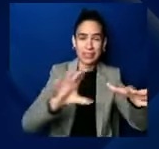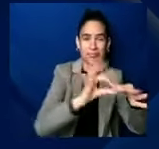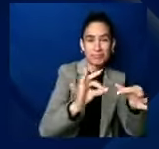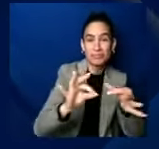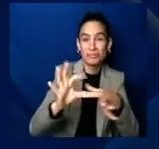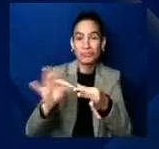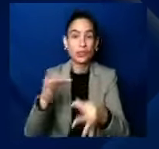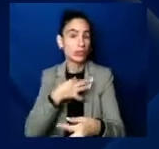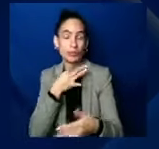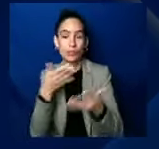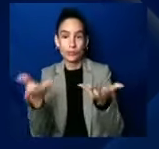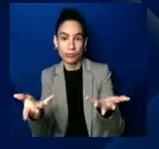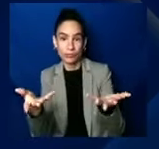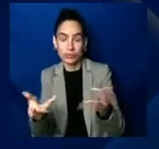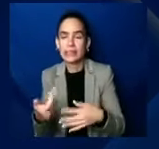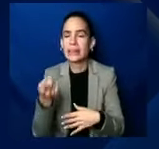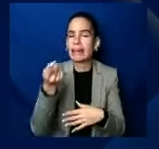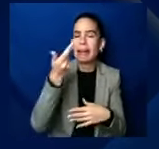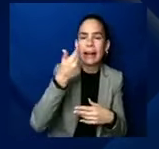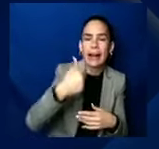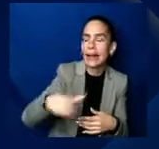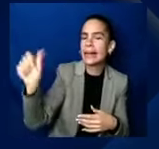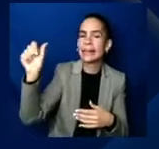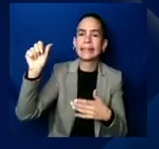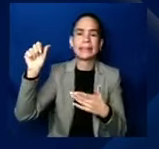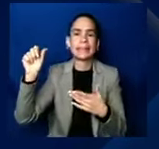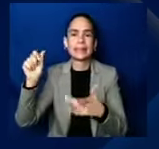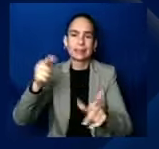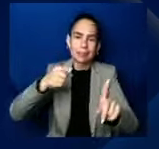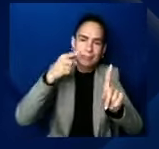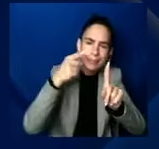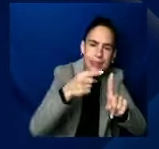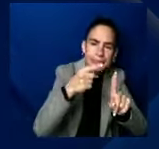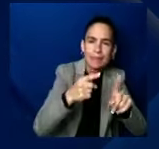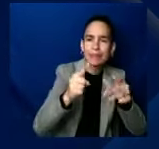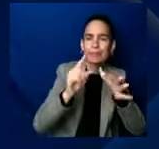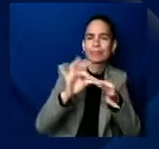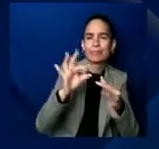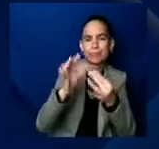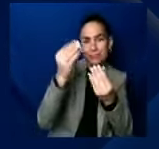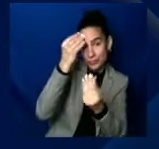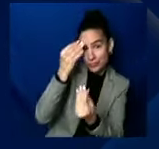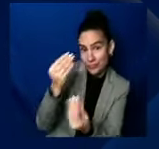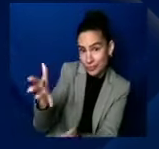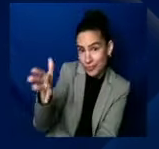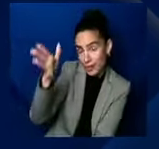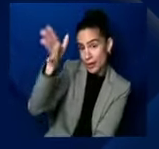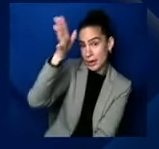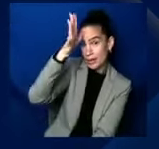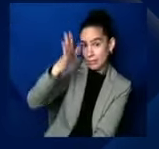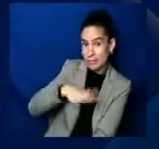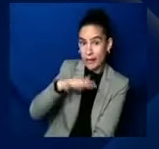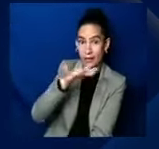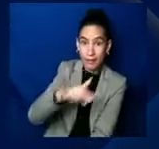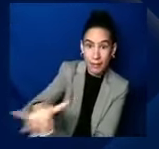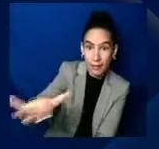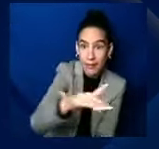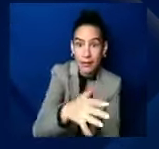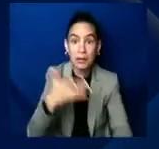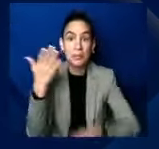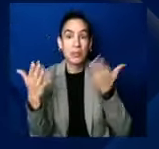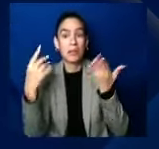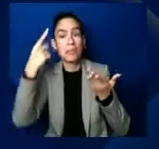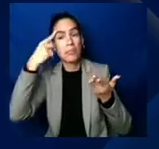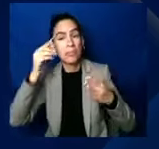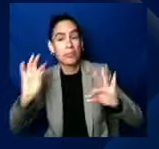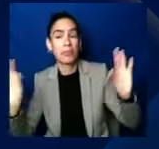uh, any, any particularized message for men who, who again, don't, might not see this as an issue. All right. I